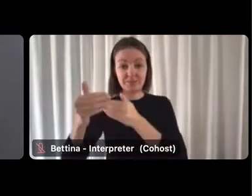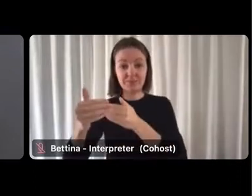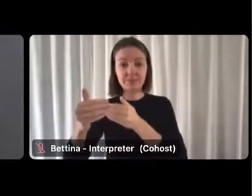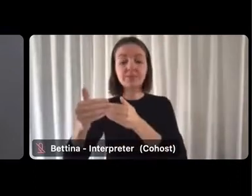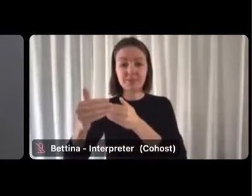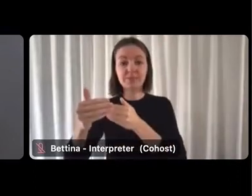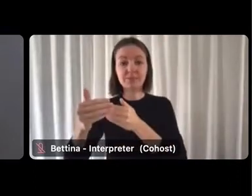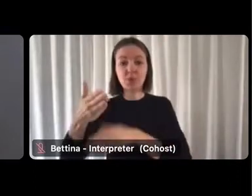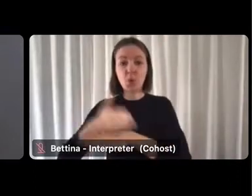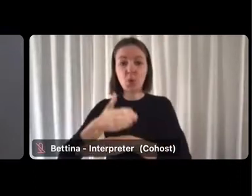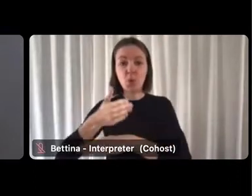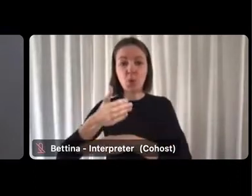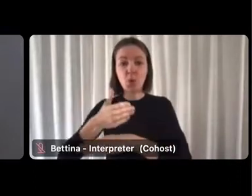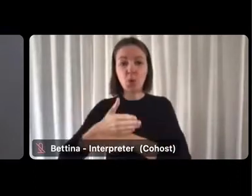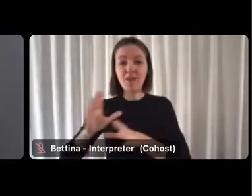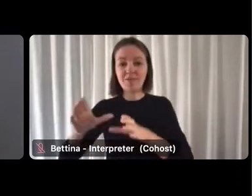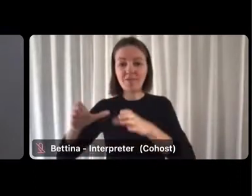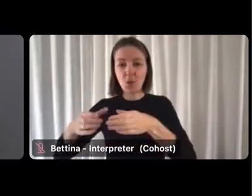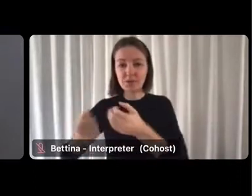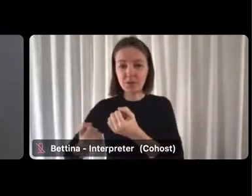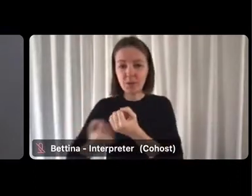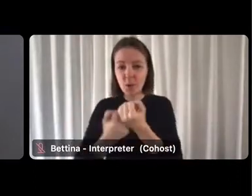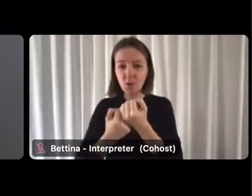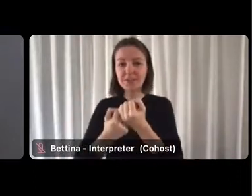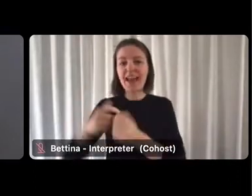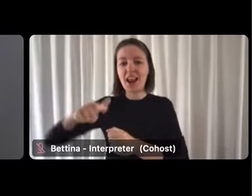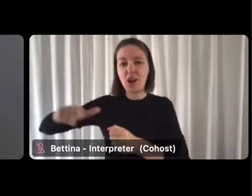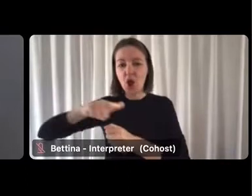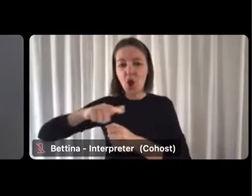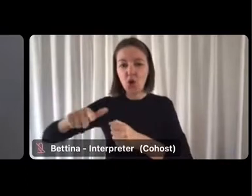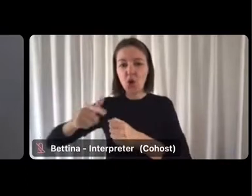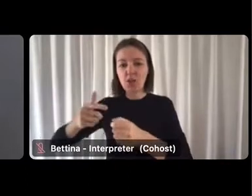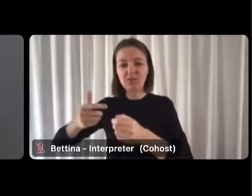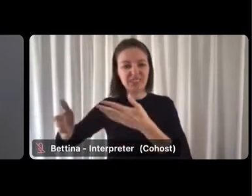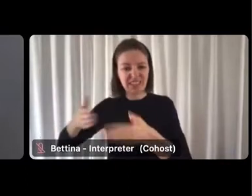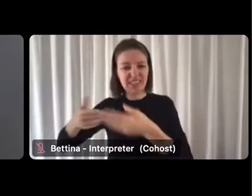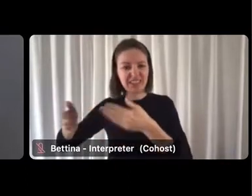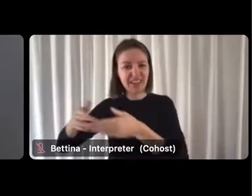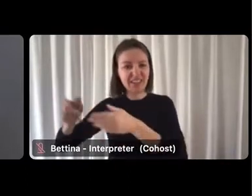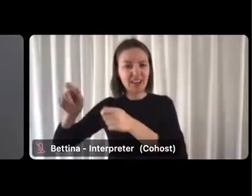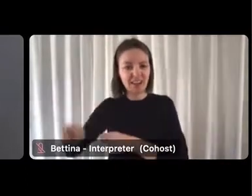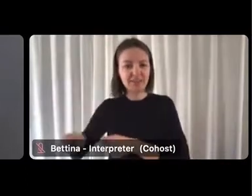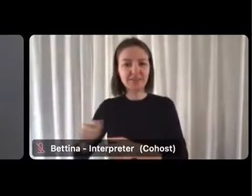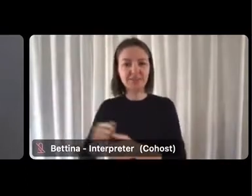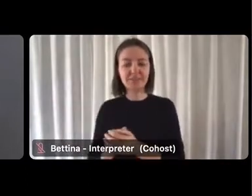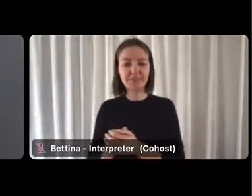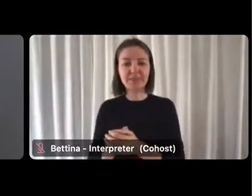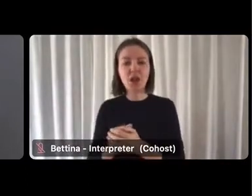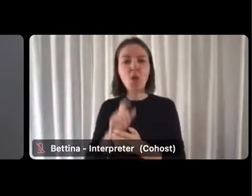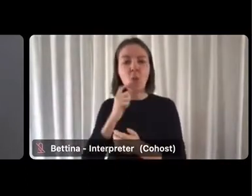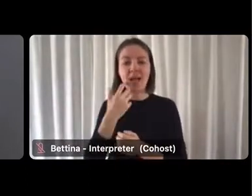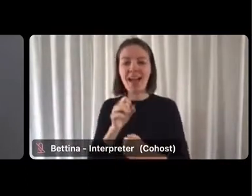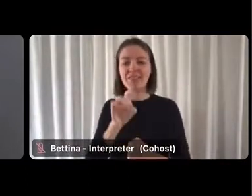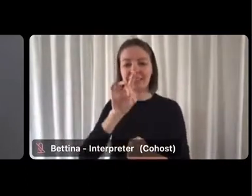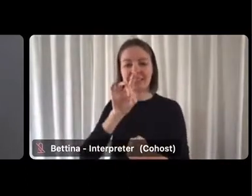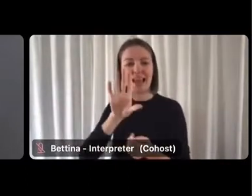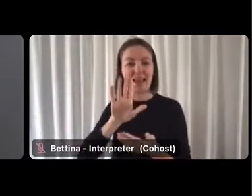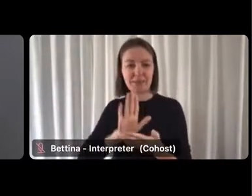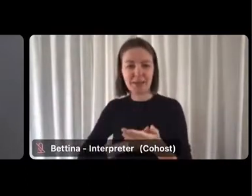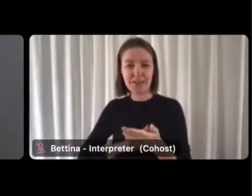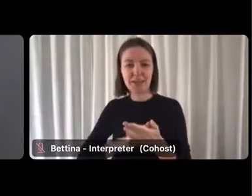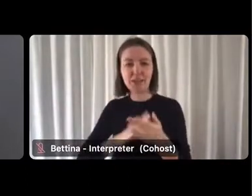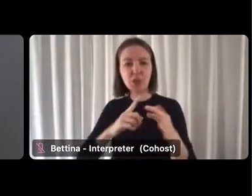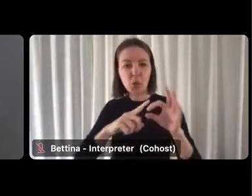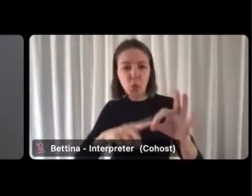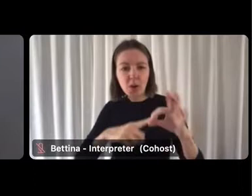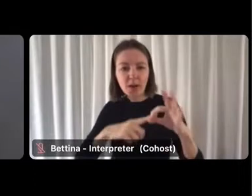and local employment facilitators. Each session will include a 10-minute Q&A session so you'll have the opportunity